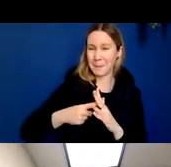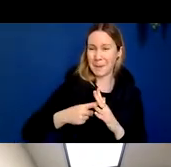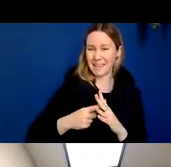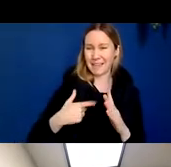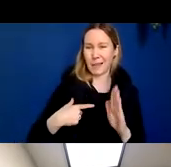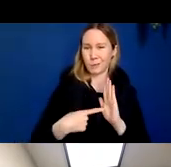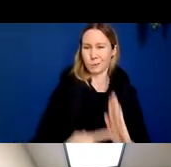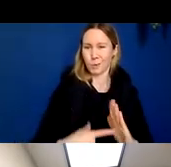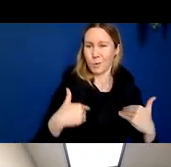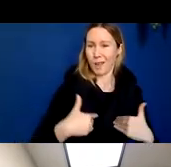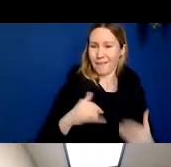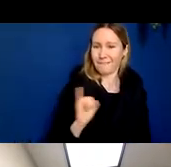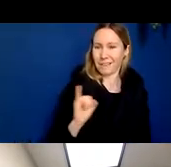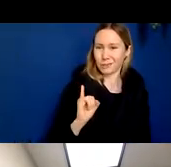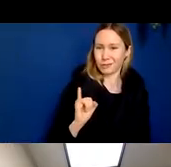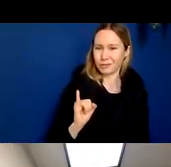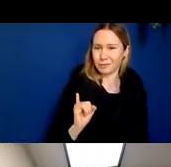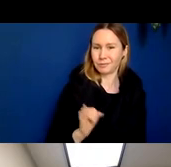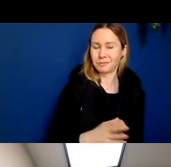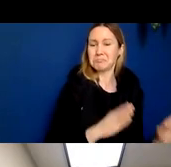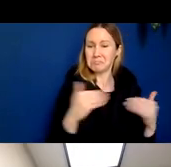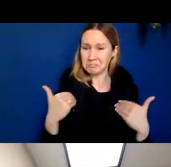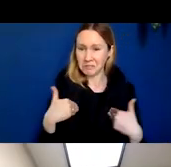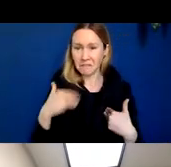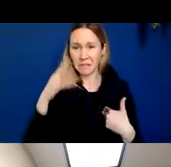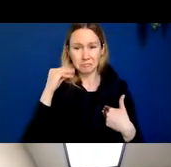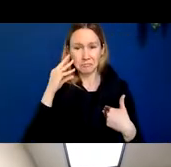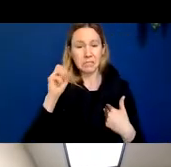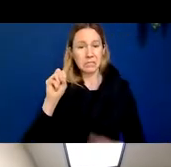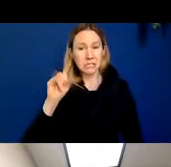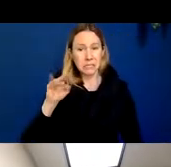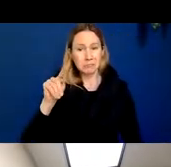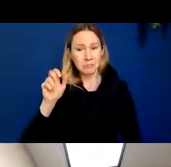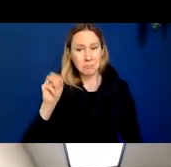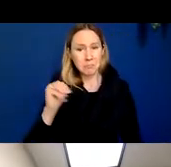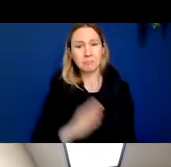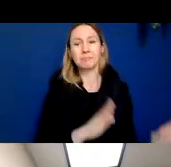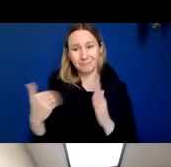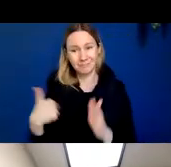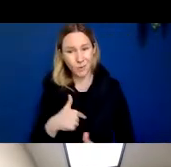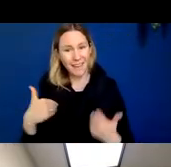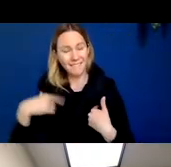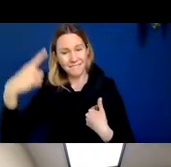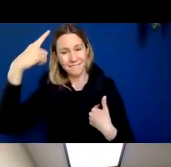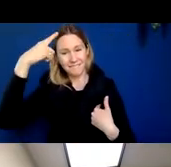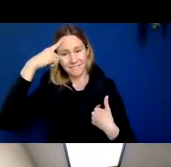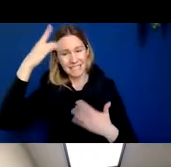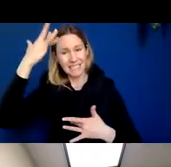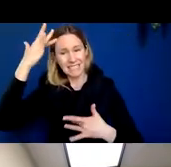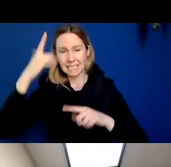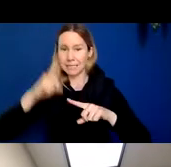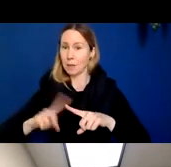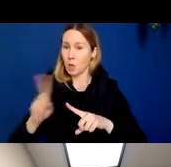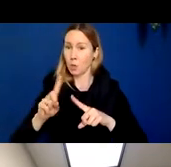infection leading to signs and symptoms. Similarly, we have neurodegenerative diseases, depending on what regions of the brain are attacked